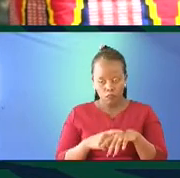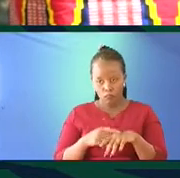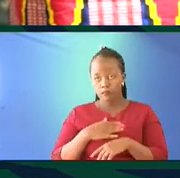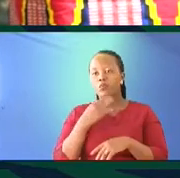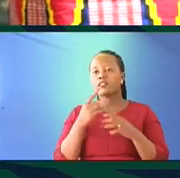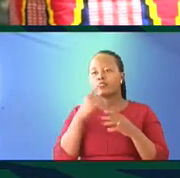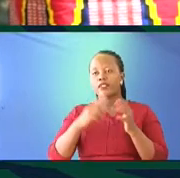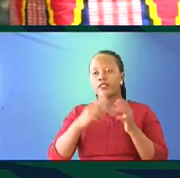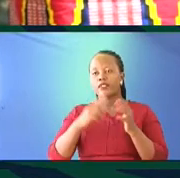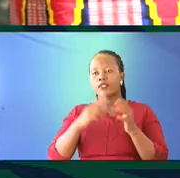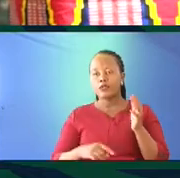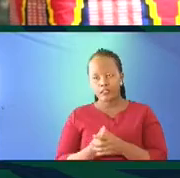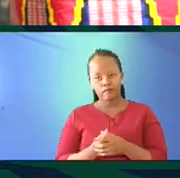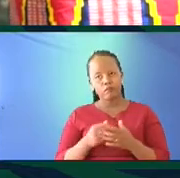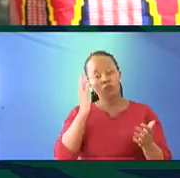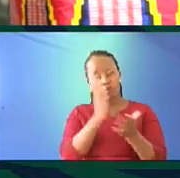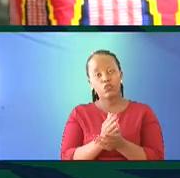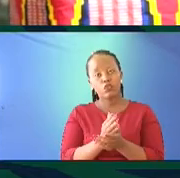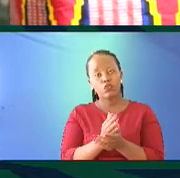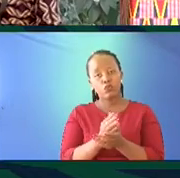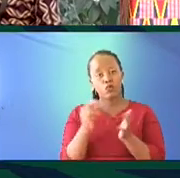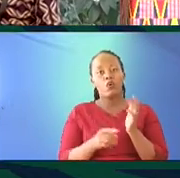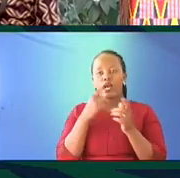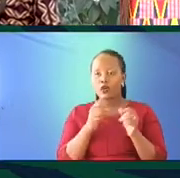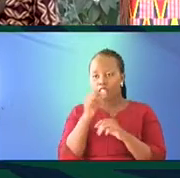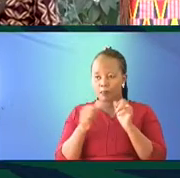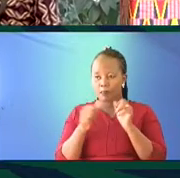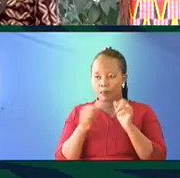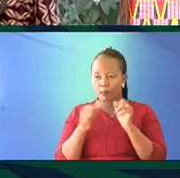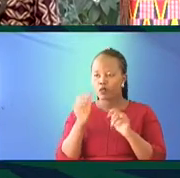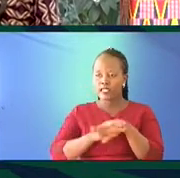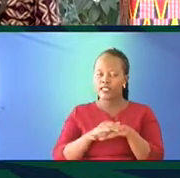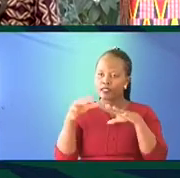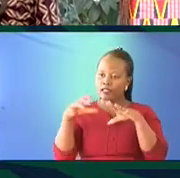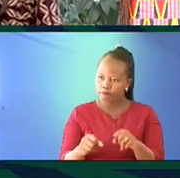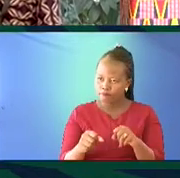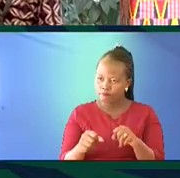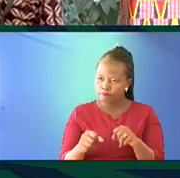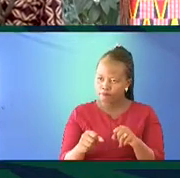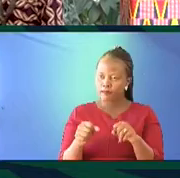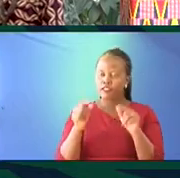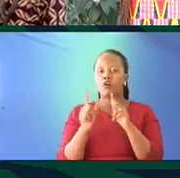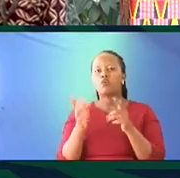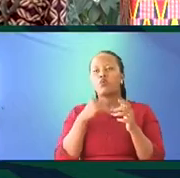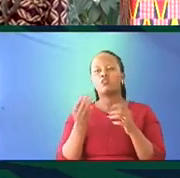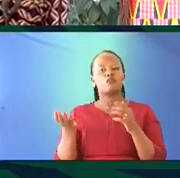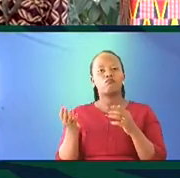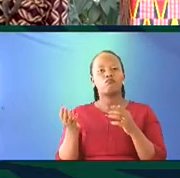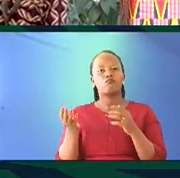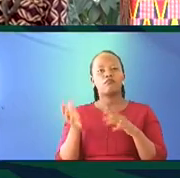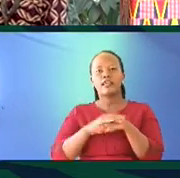like to say is, yes, we are talking about reclaiming our heritage. We are talking about bringing back,